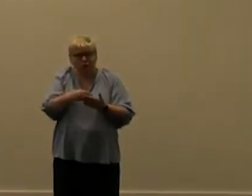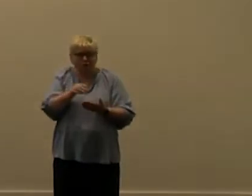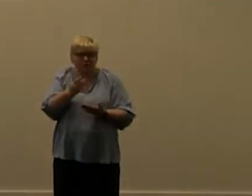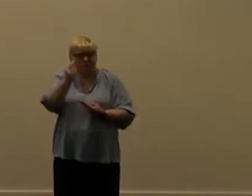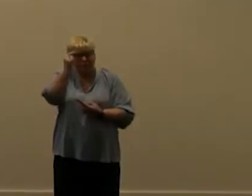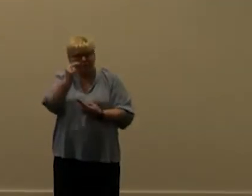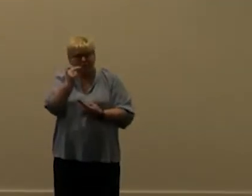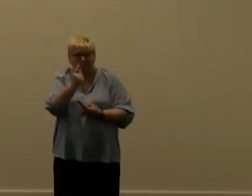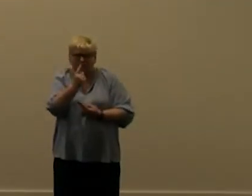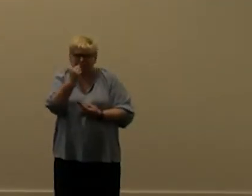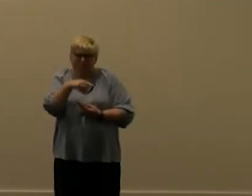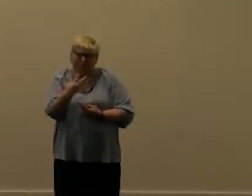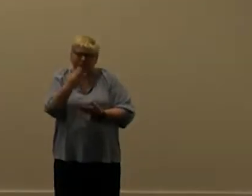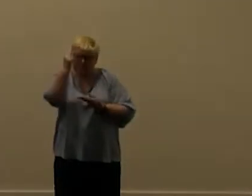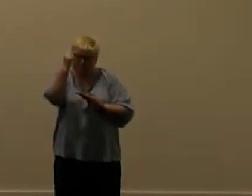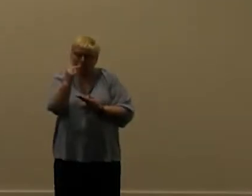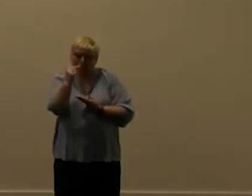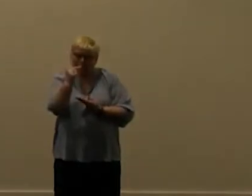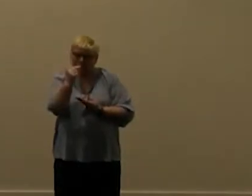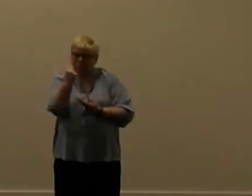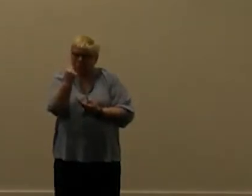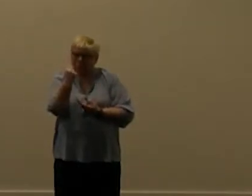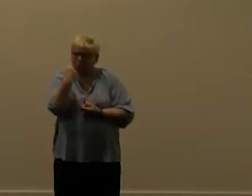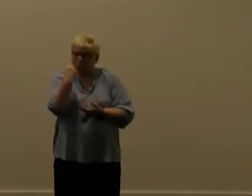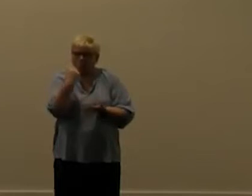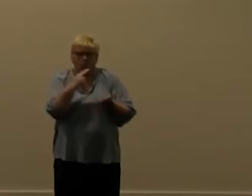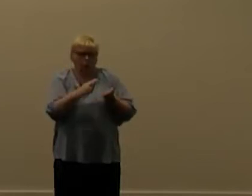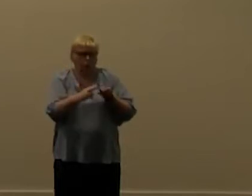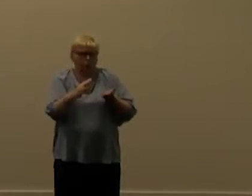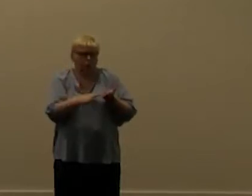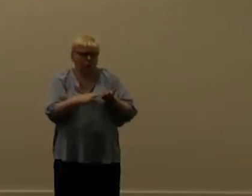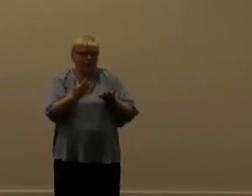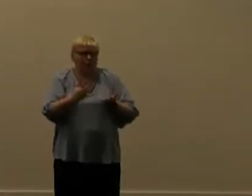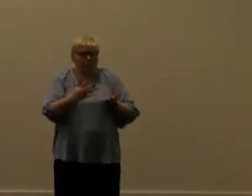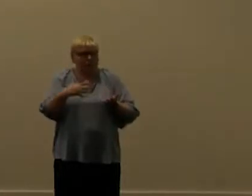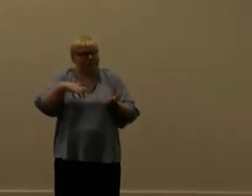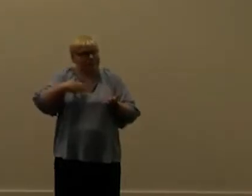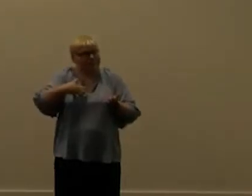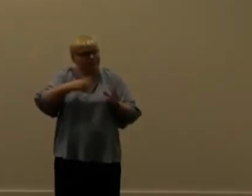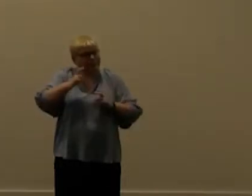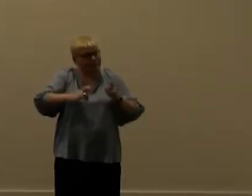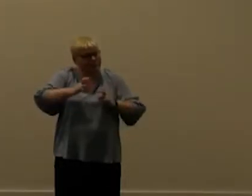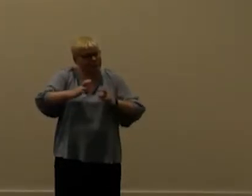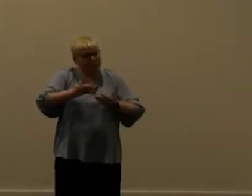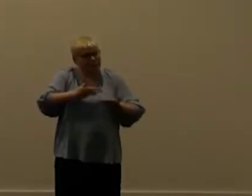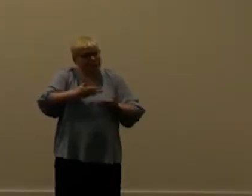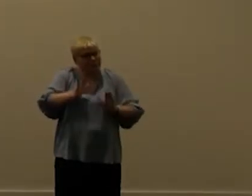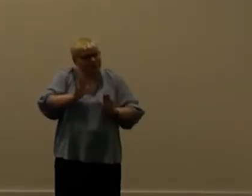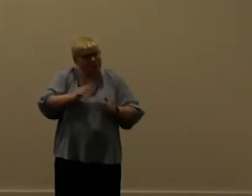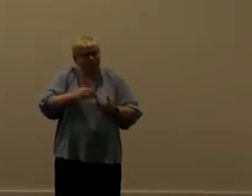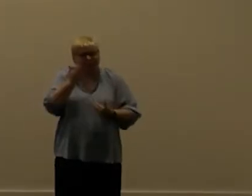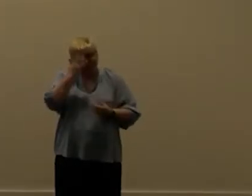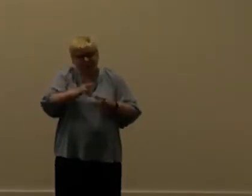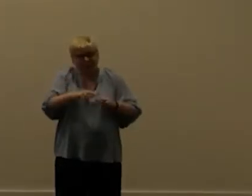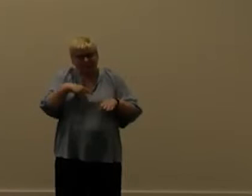in november um i had had rather heated discussions with them before that so i'm i don't know if i can